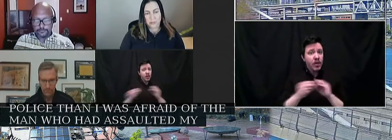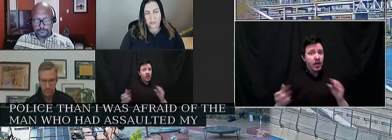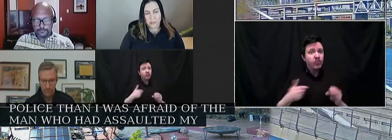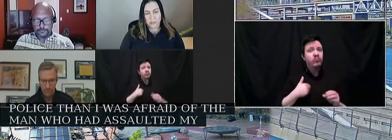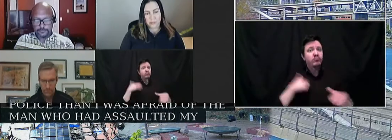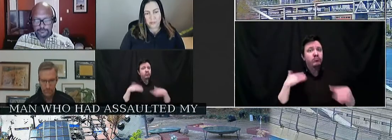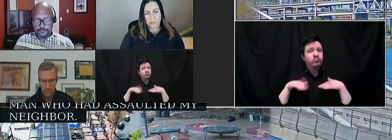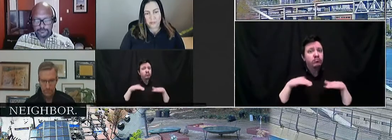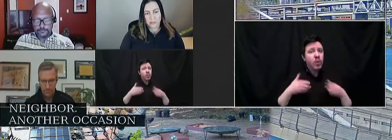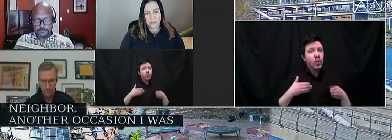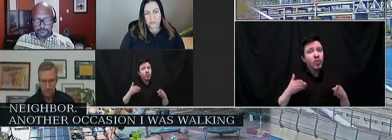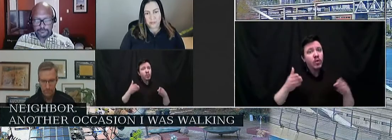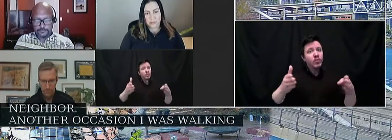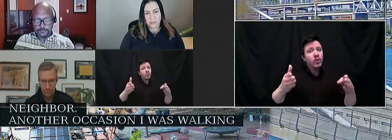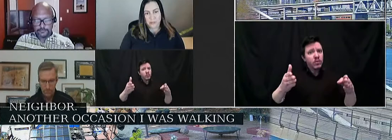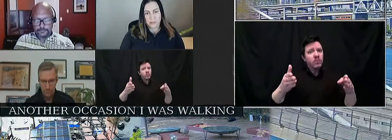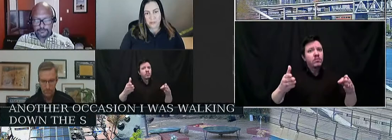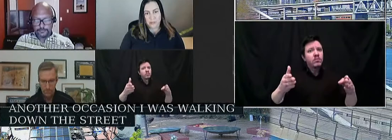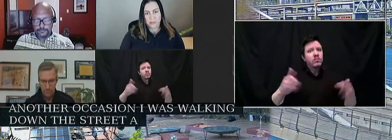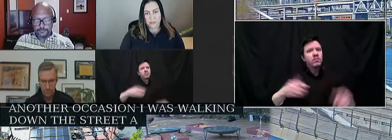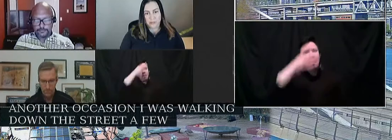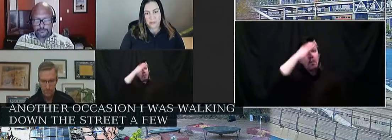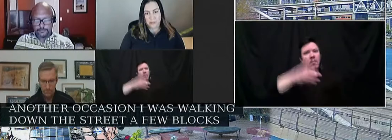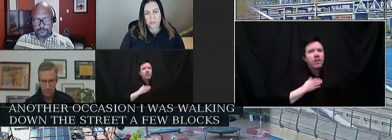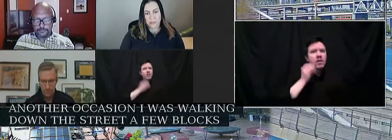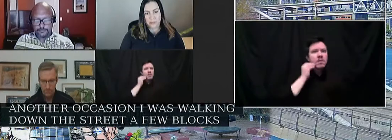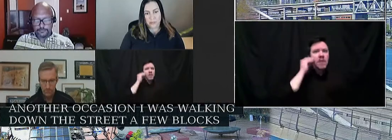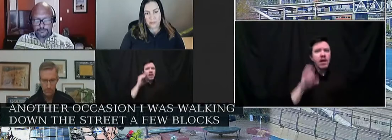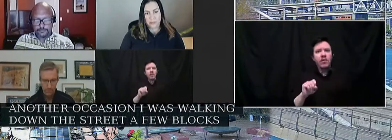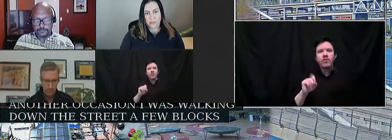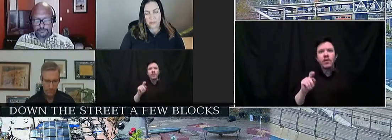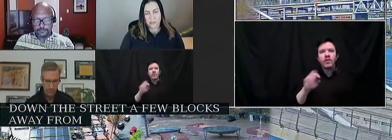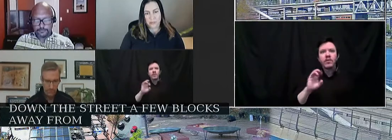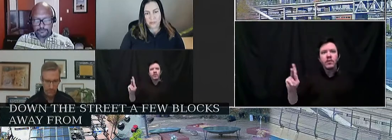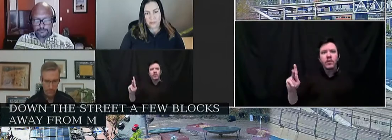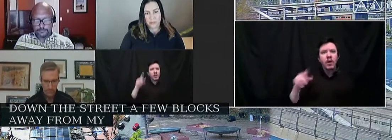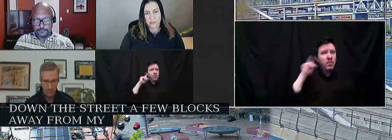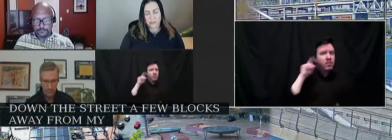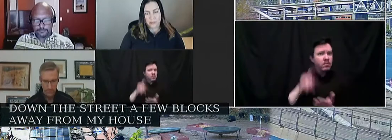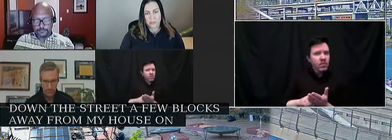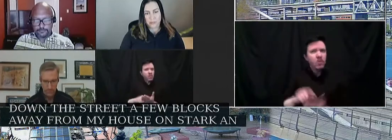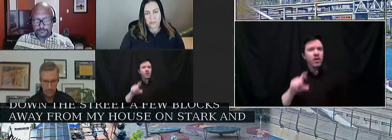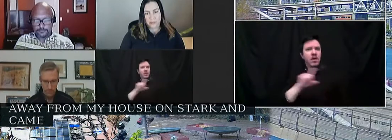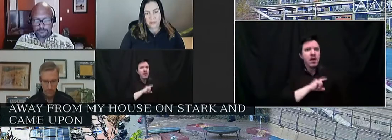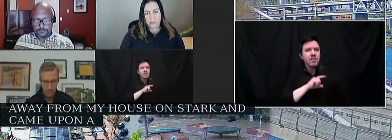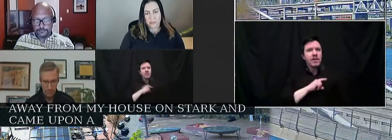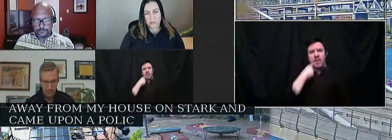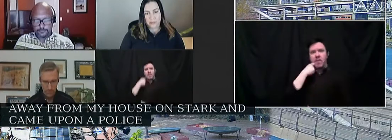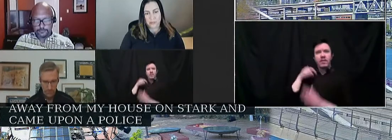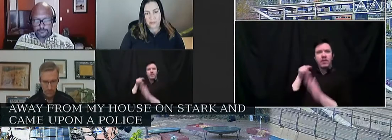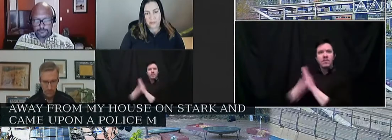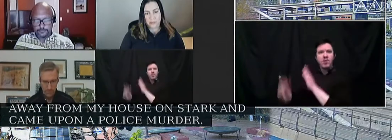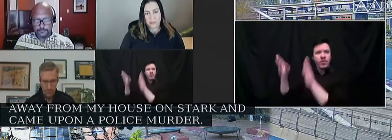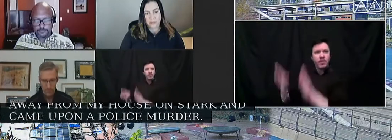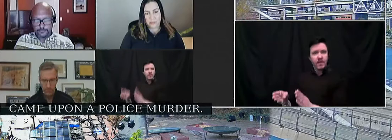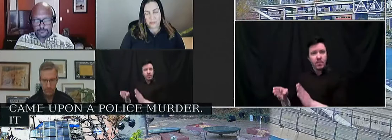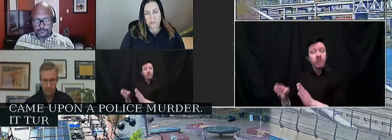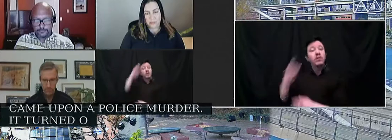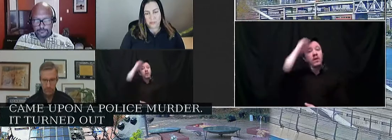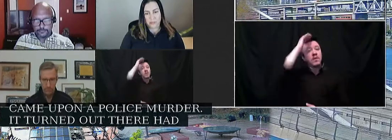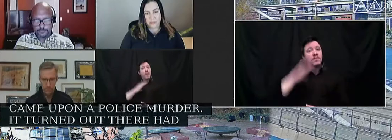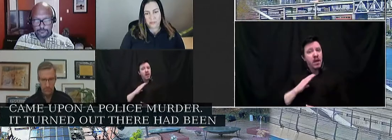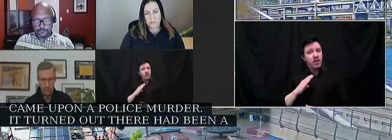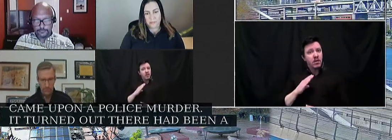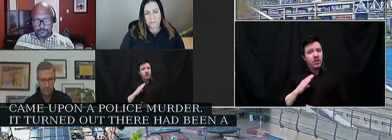walking down the street a few blocks away from my house on Stark and came upon a police murder. It turned out there had been a man who